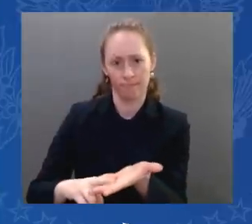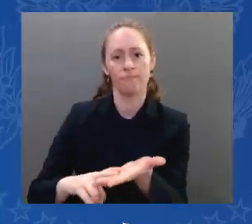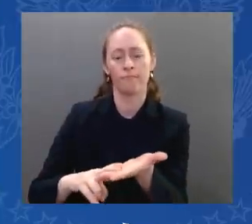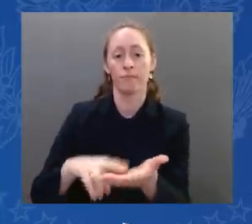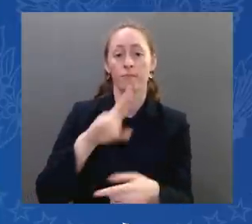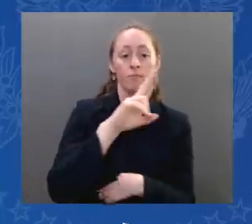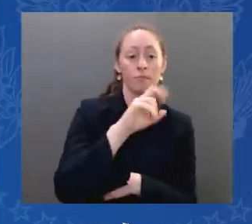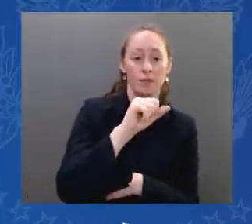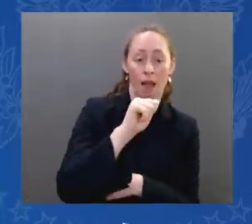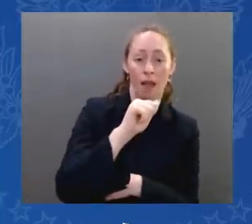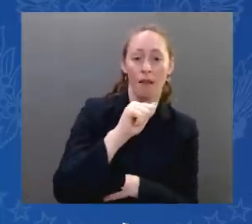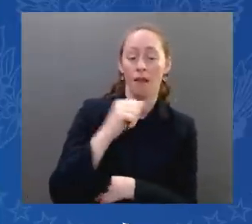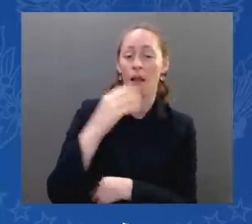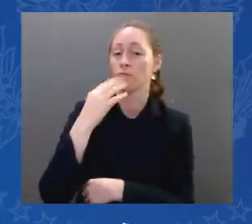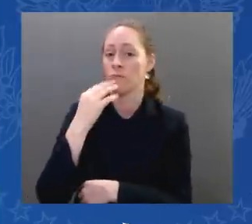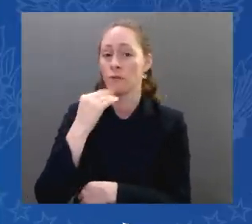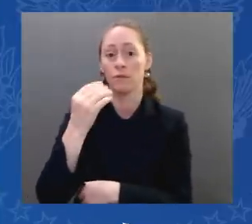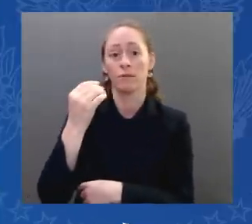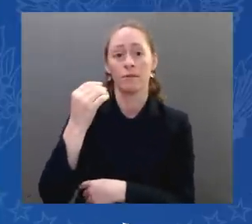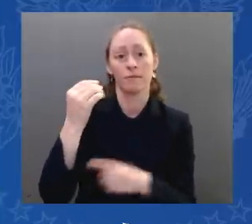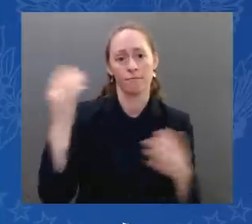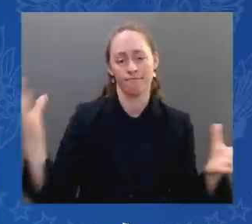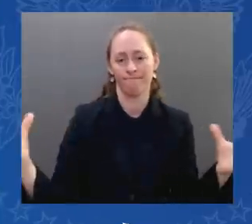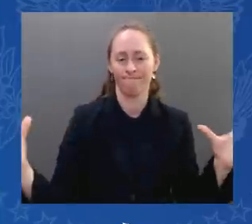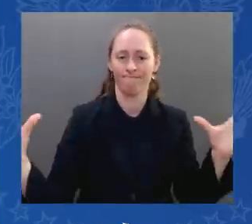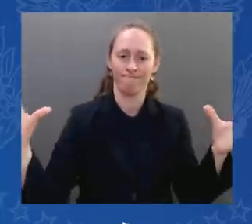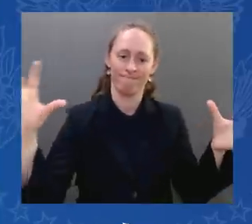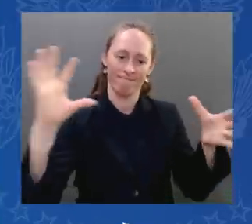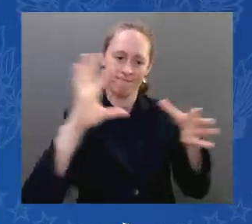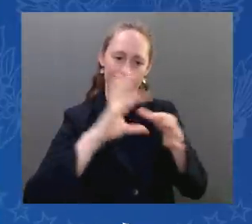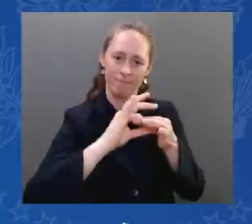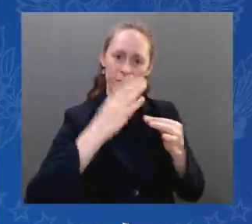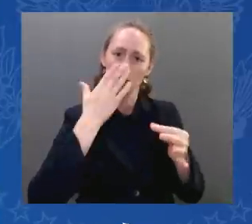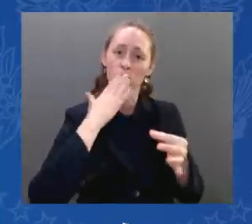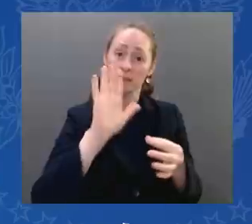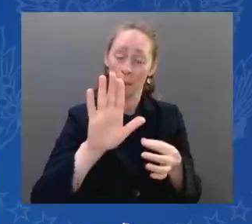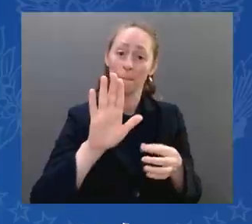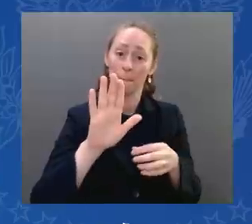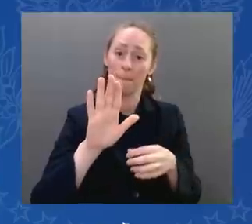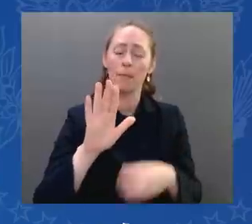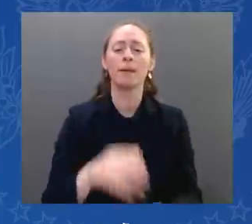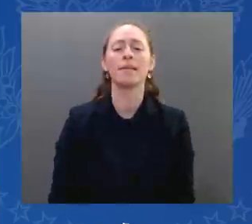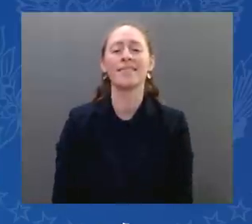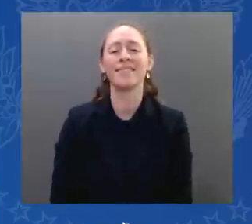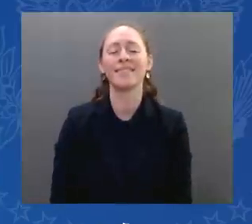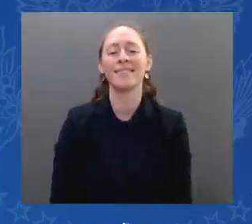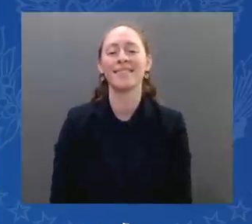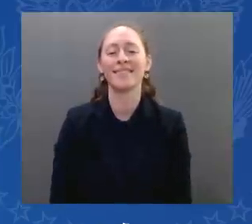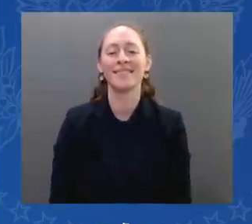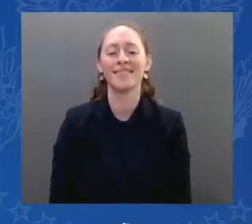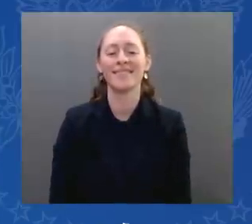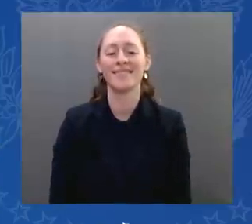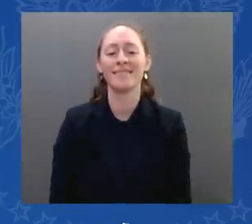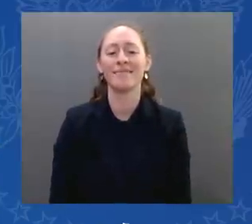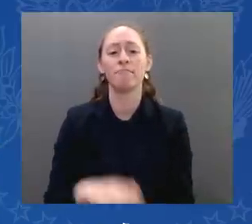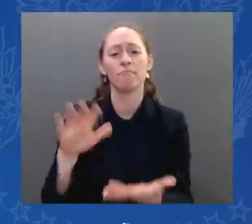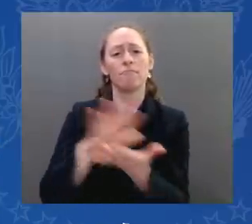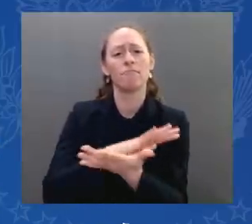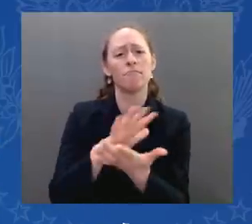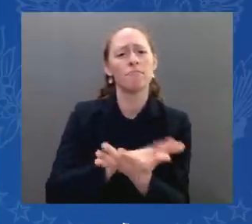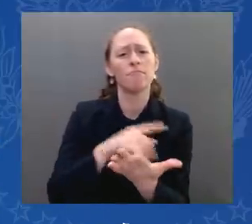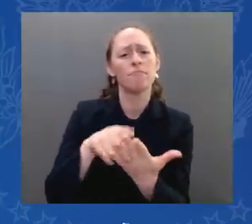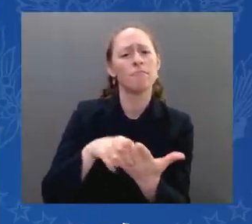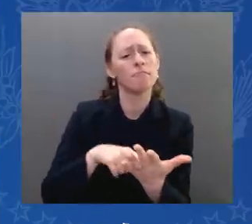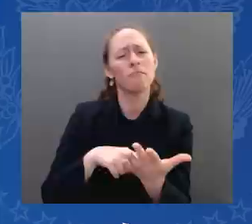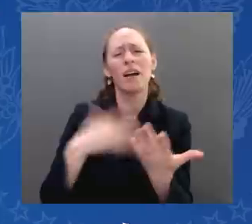unbreakable bond between the United States of America and the State of Israel and paves the way to a future of increased partnership